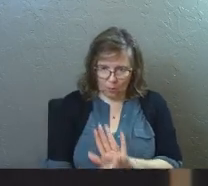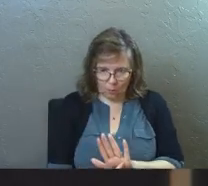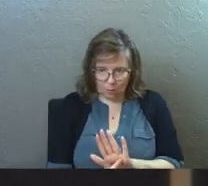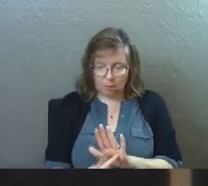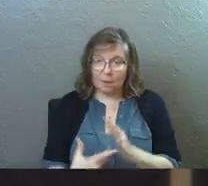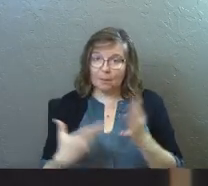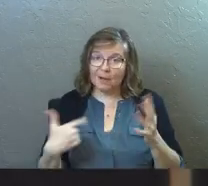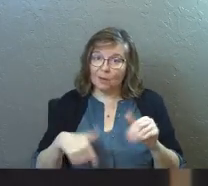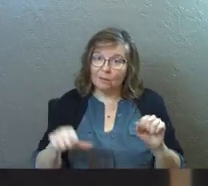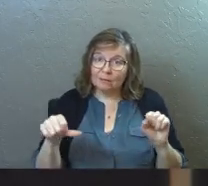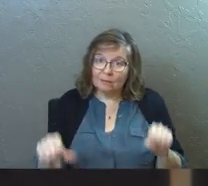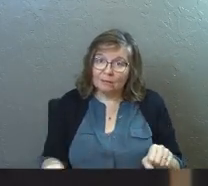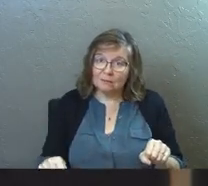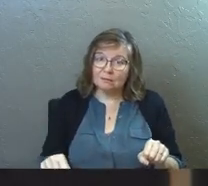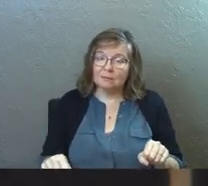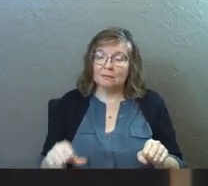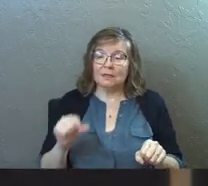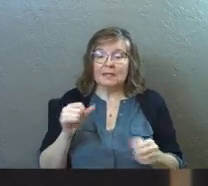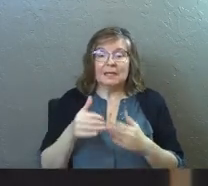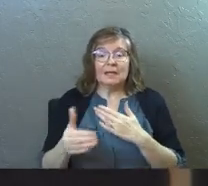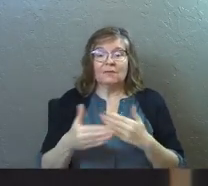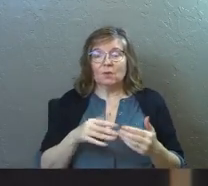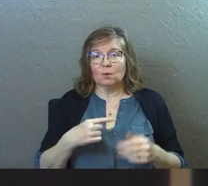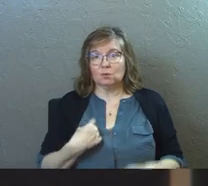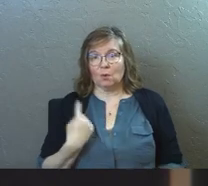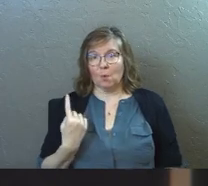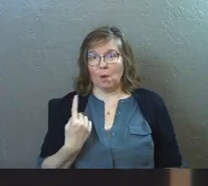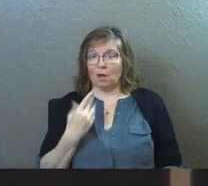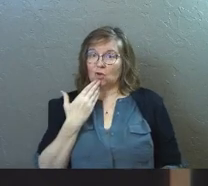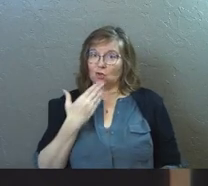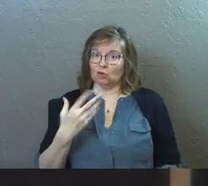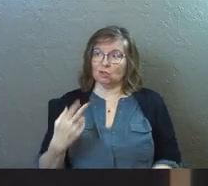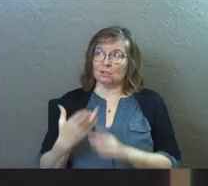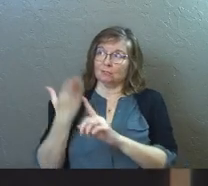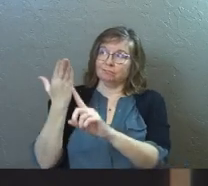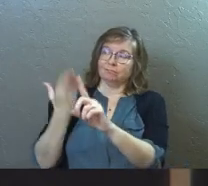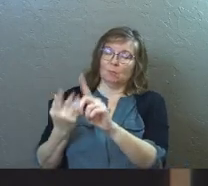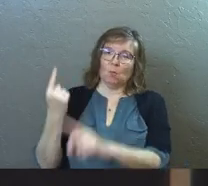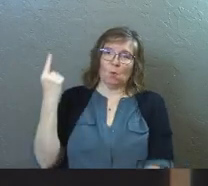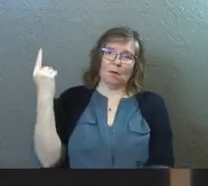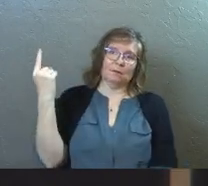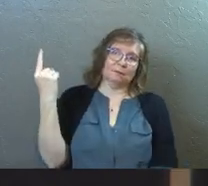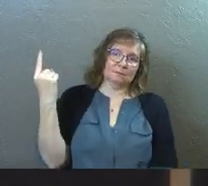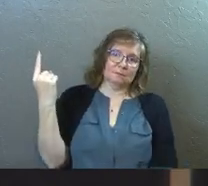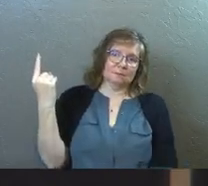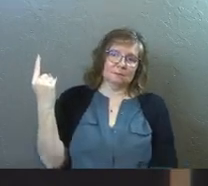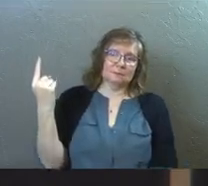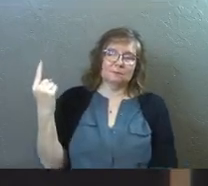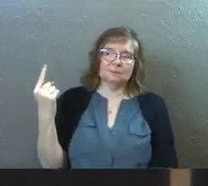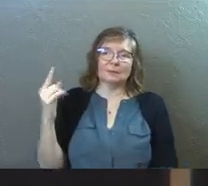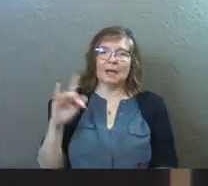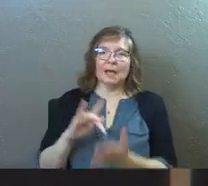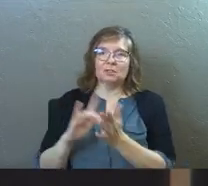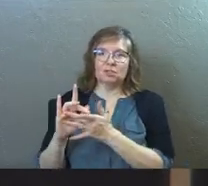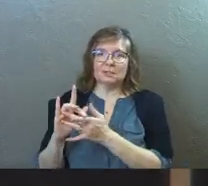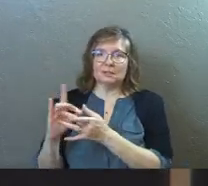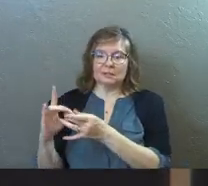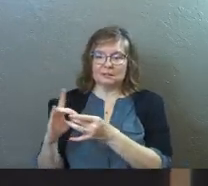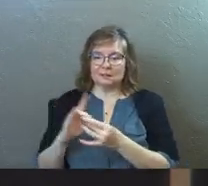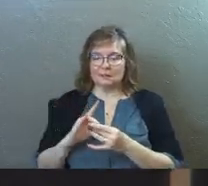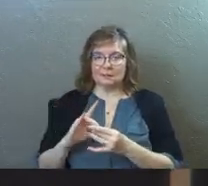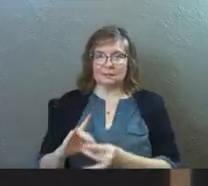all in our power to be that, even though there's only one of him and Jesus connects the two.